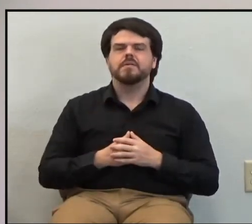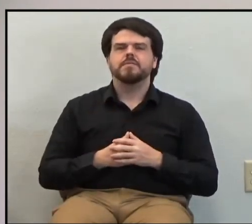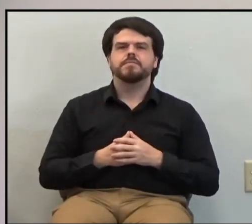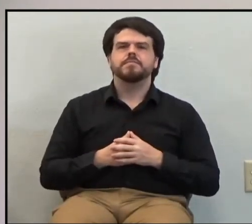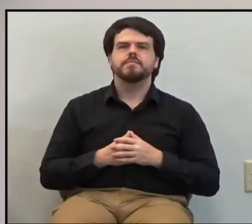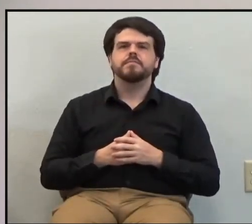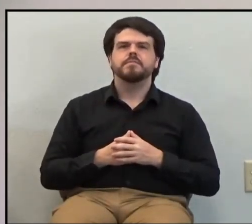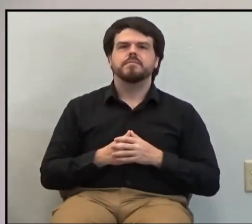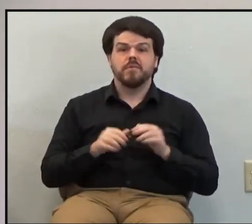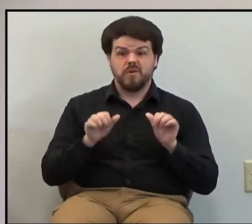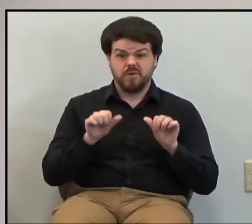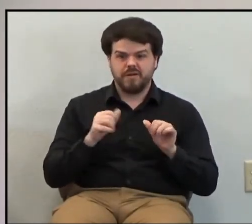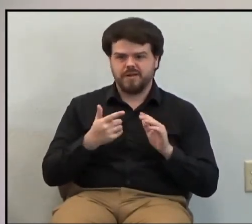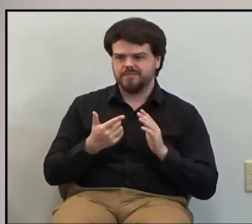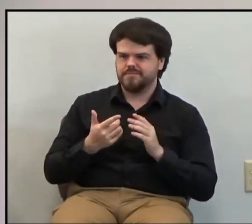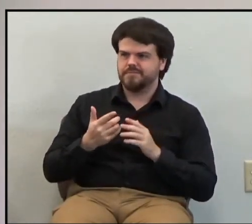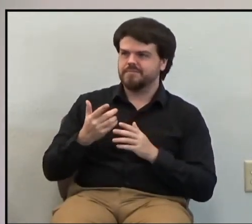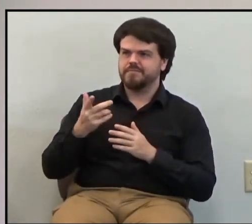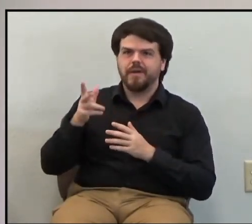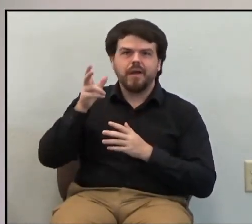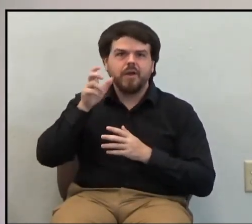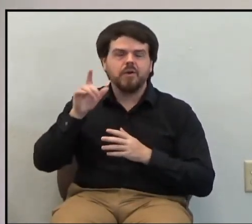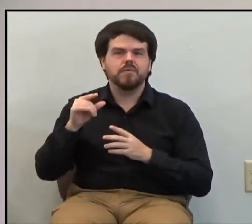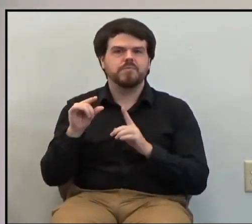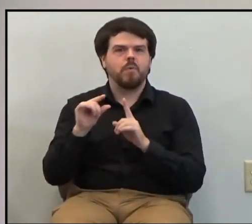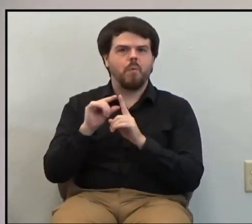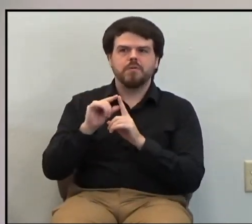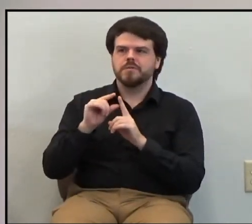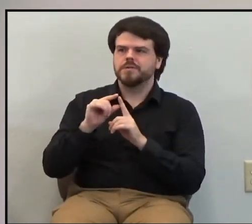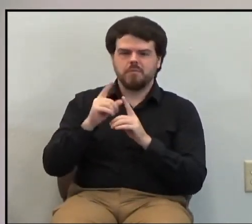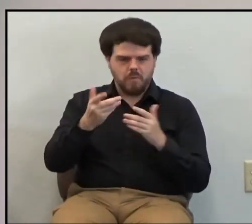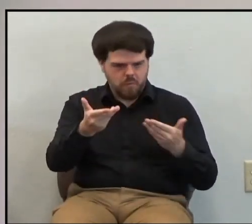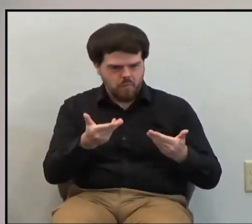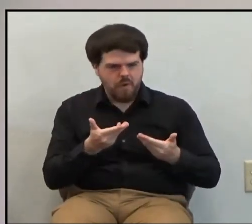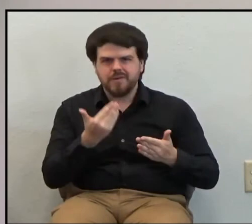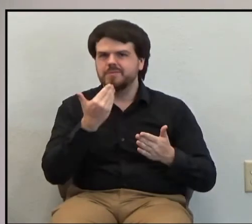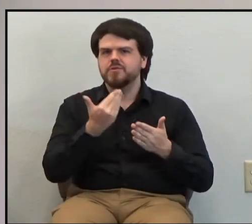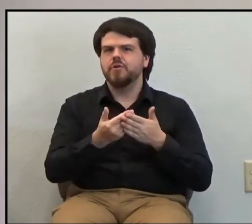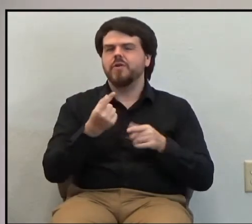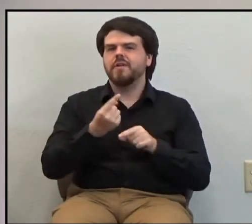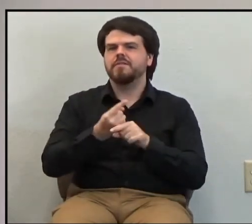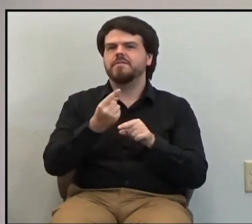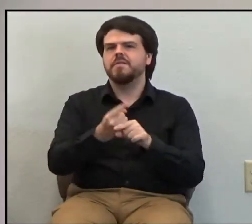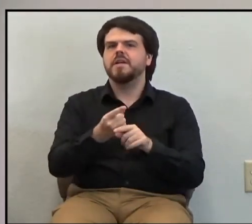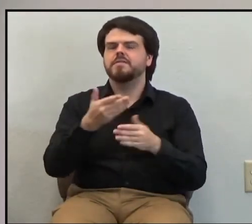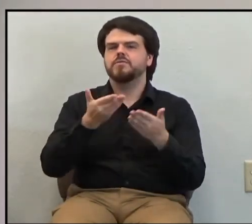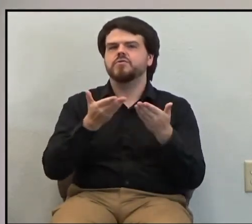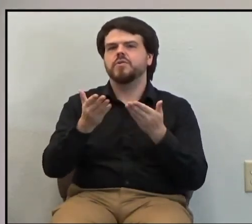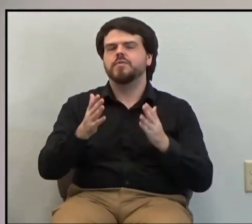So I will hear the words, welcome, good and faithful servant into the joy of your master.